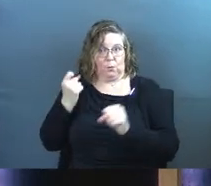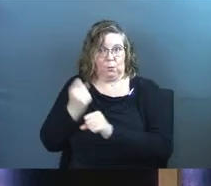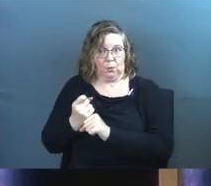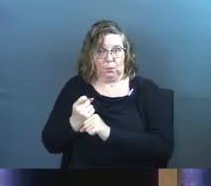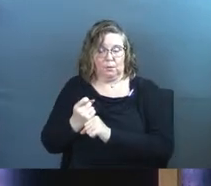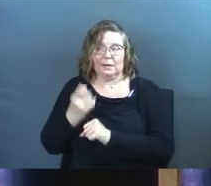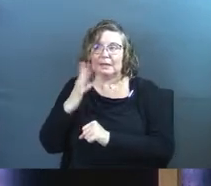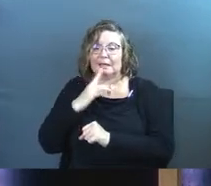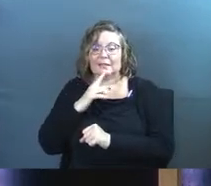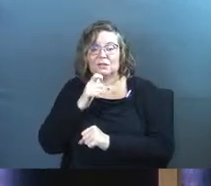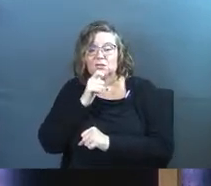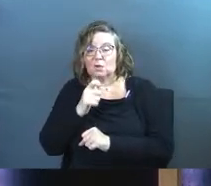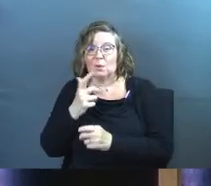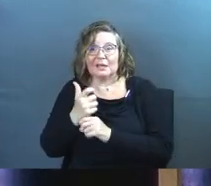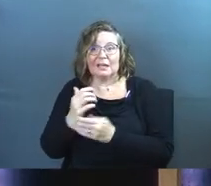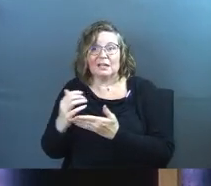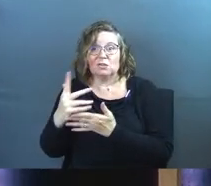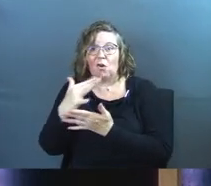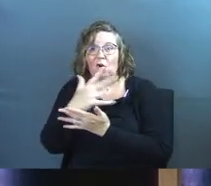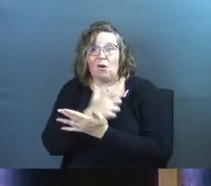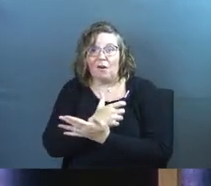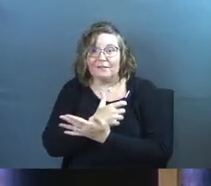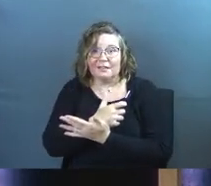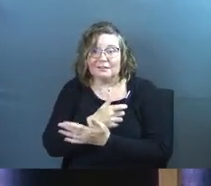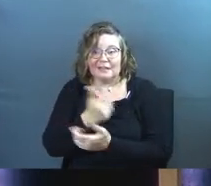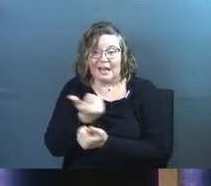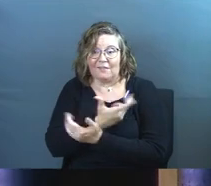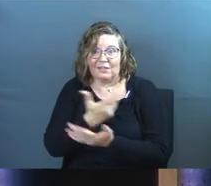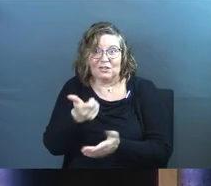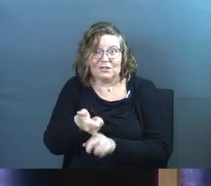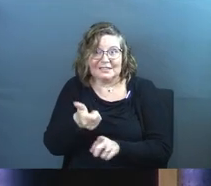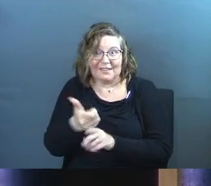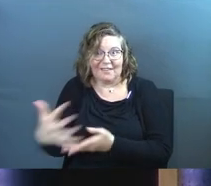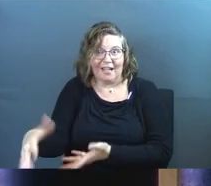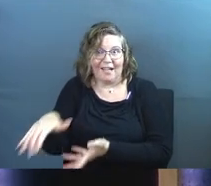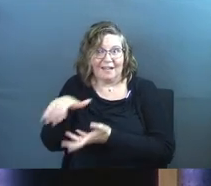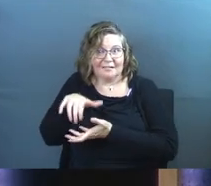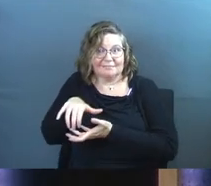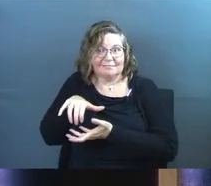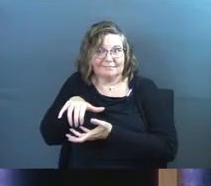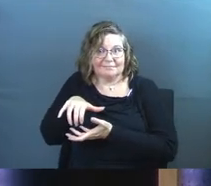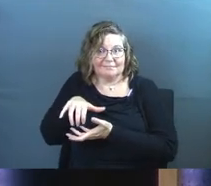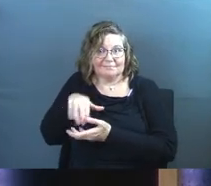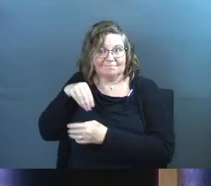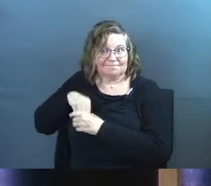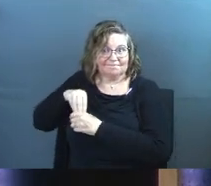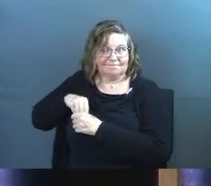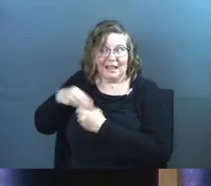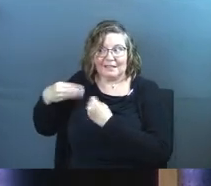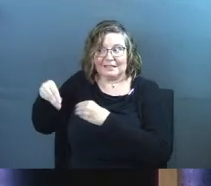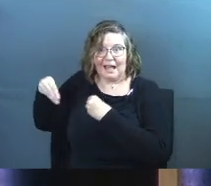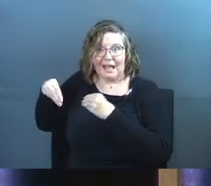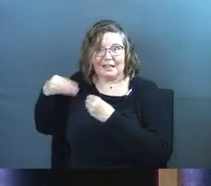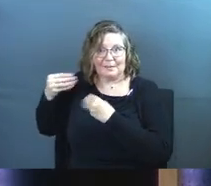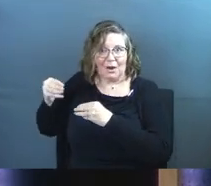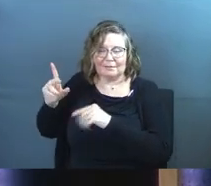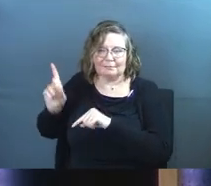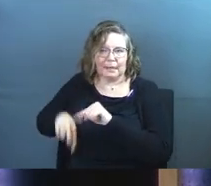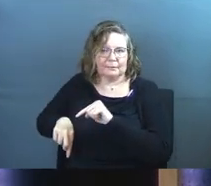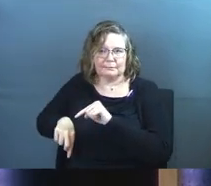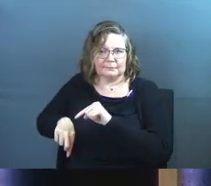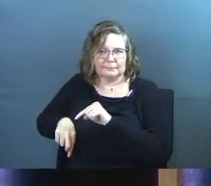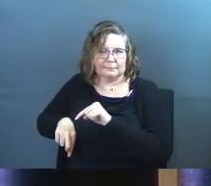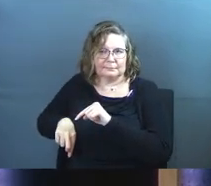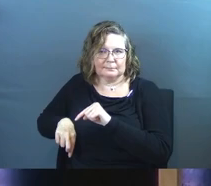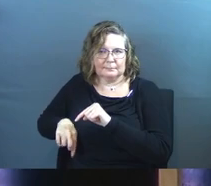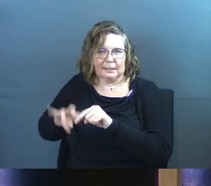And God says, and you don't get to harvest it. You don't get to take everything out and store it all and go sell it on the market. You don't